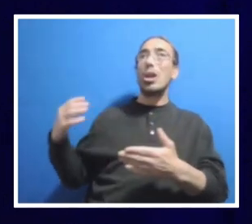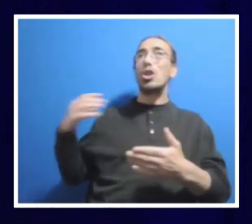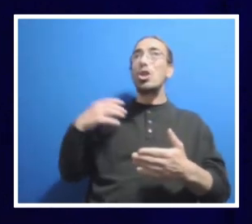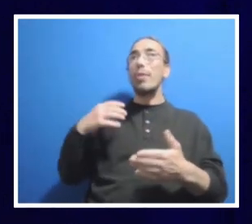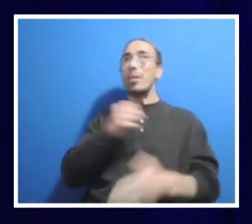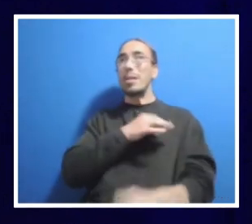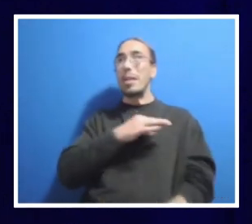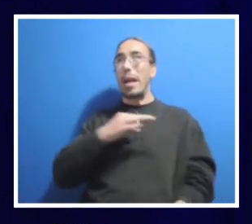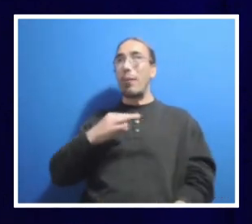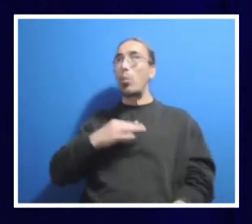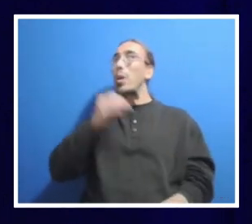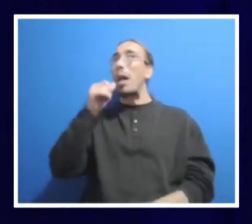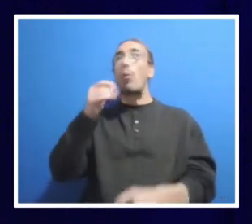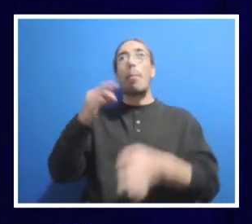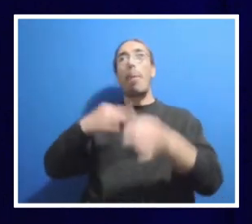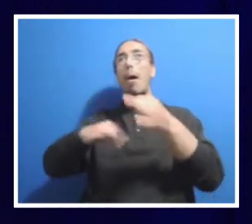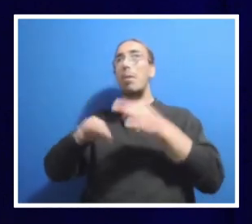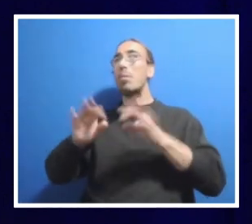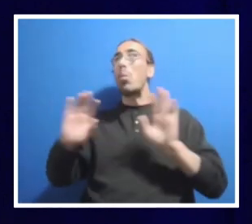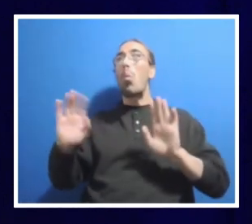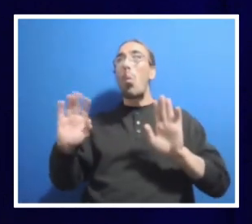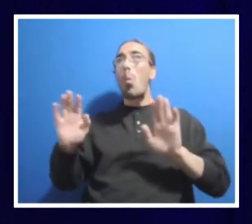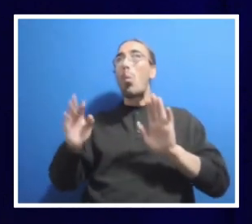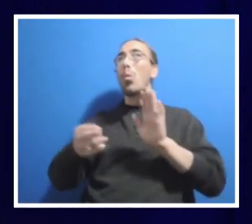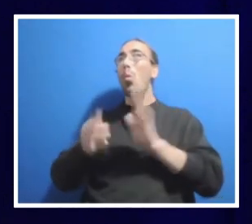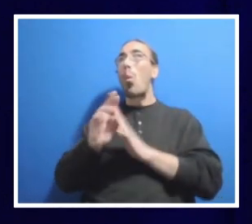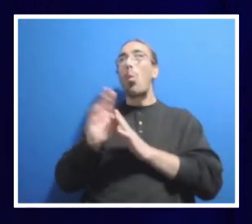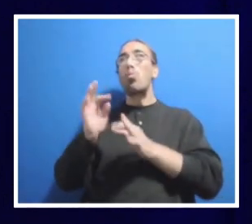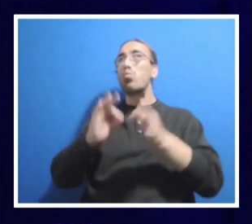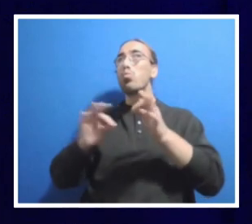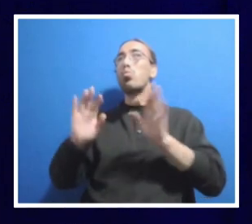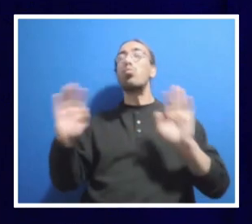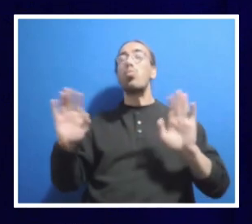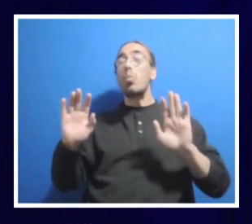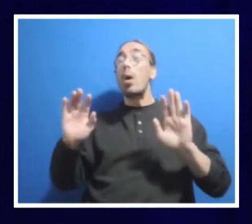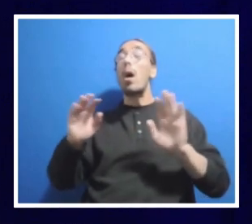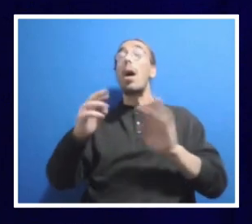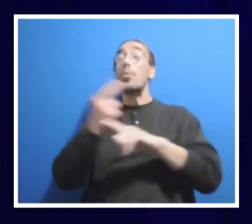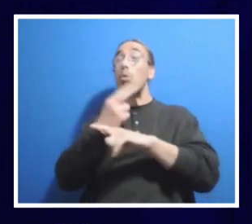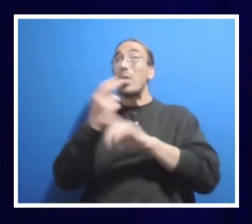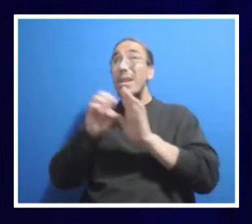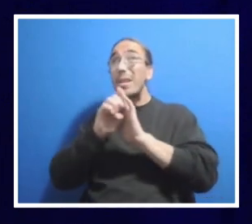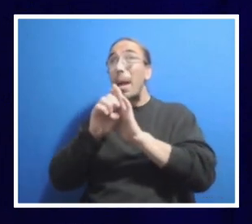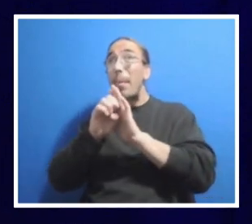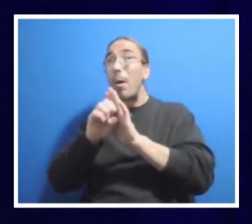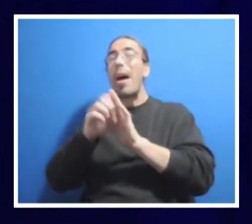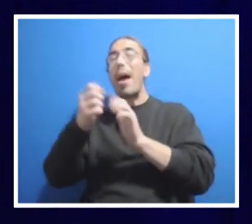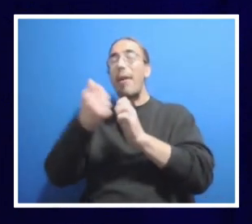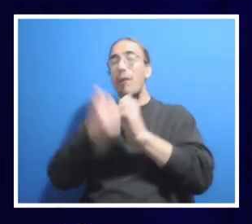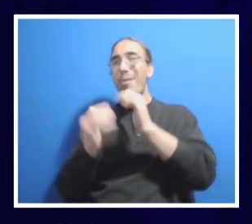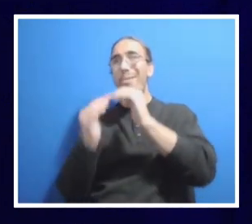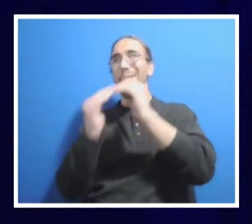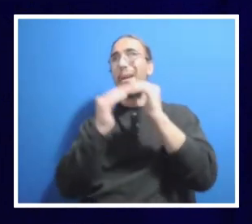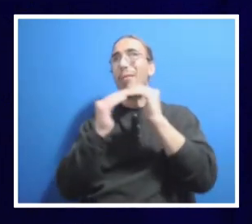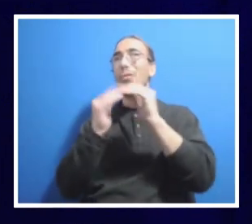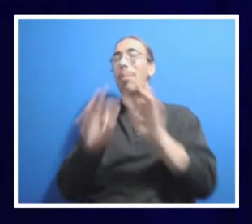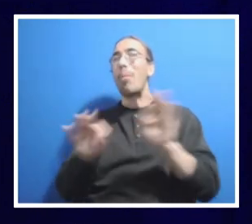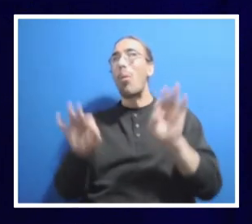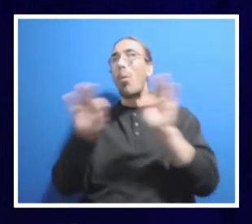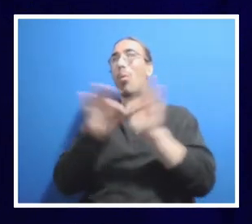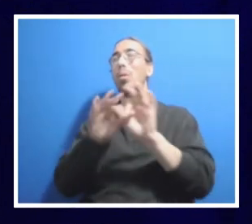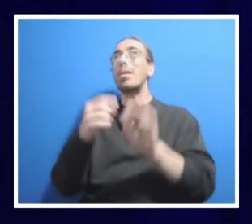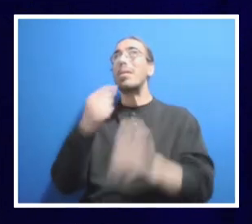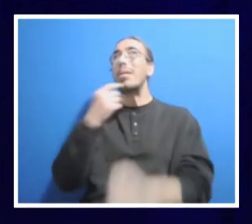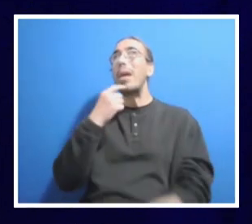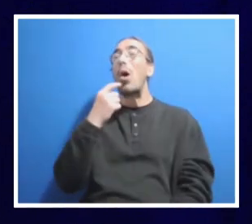role. All I'm using that as an example of how at every single level we've got to be mindful and say, what can we